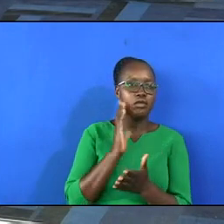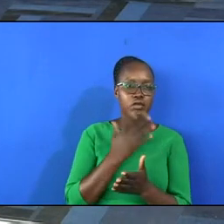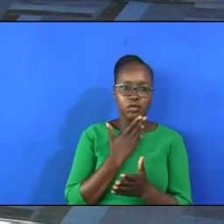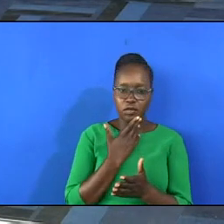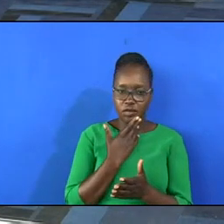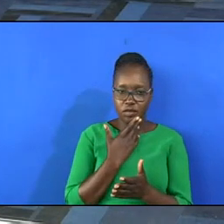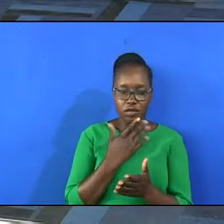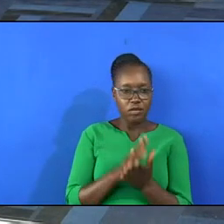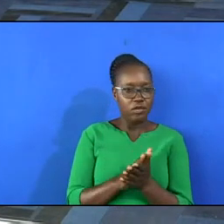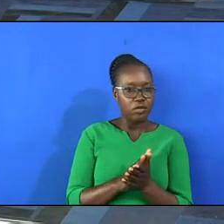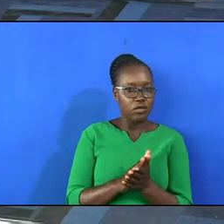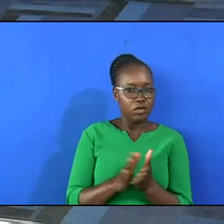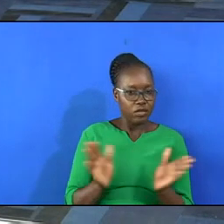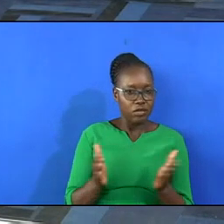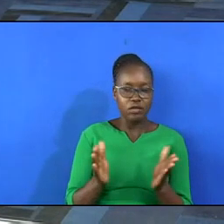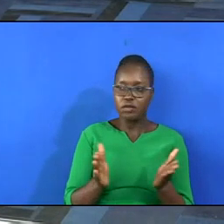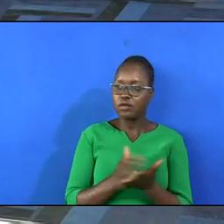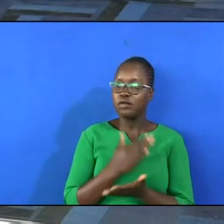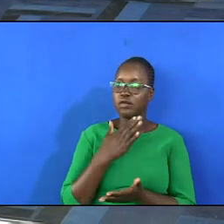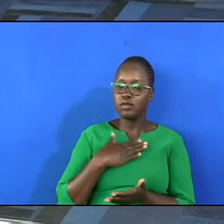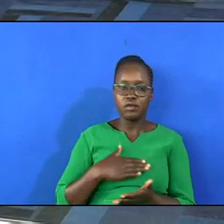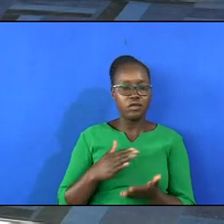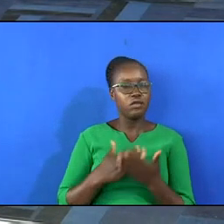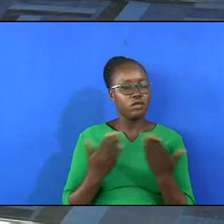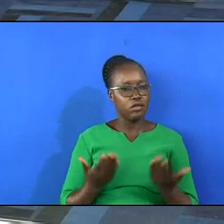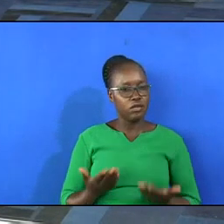Allow me to encourage somebody somewhere